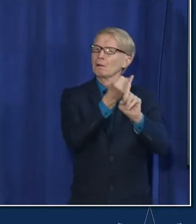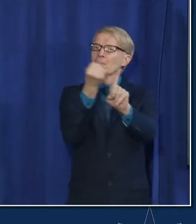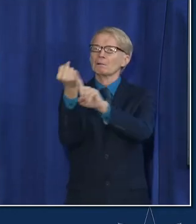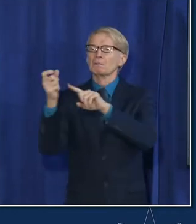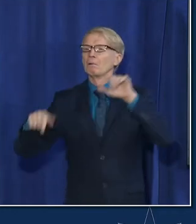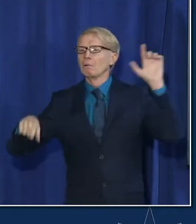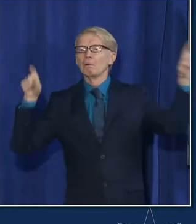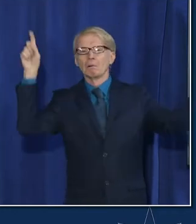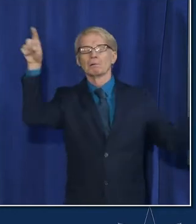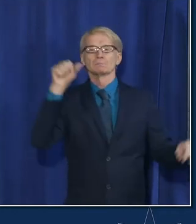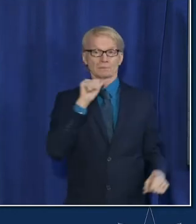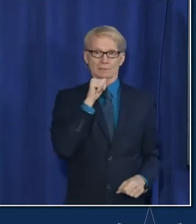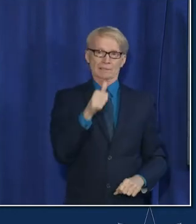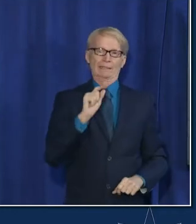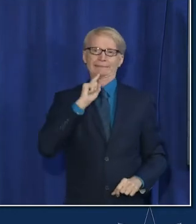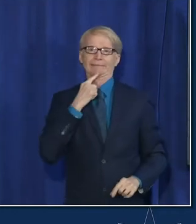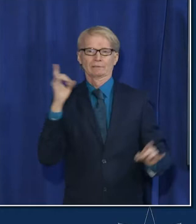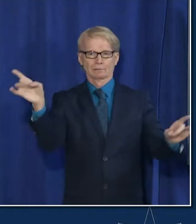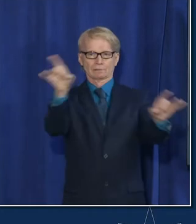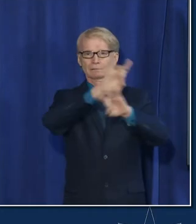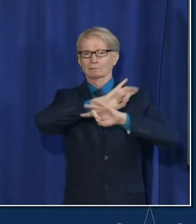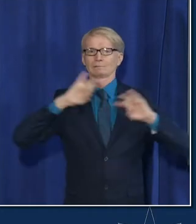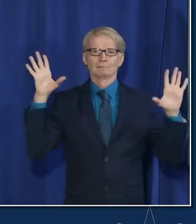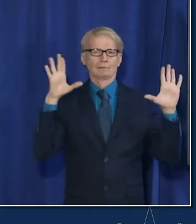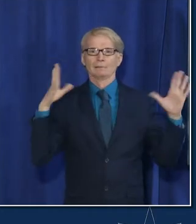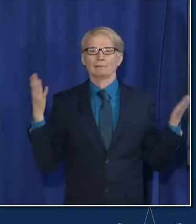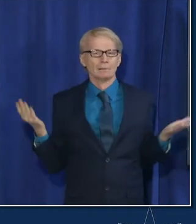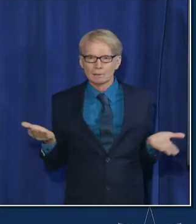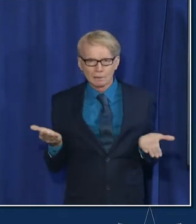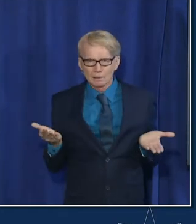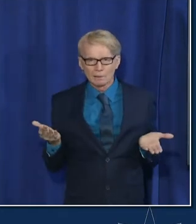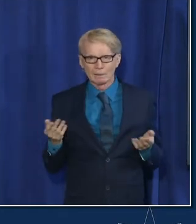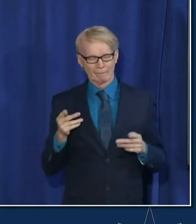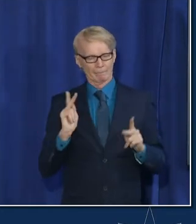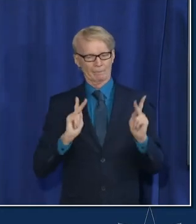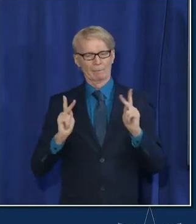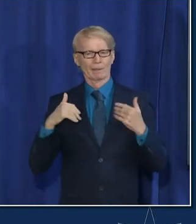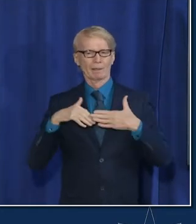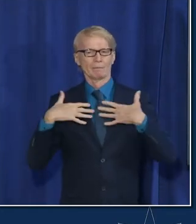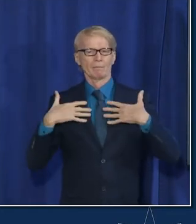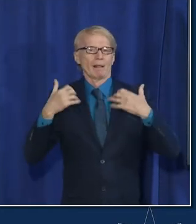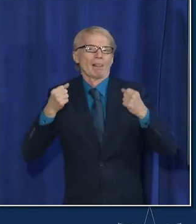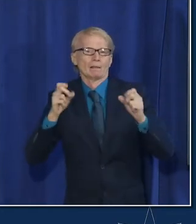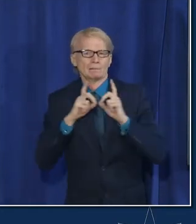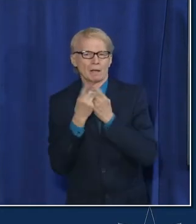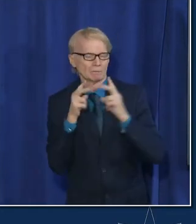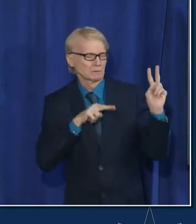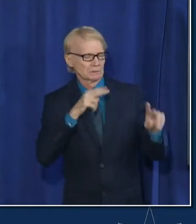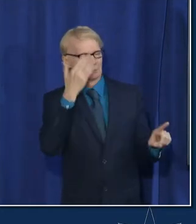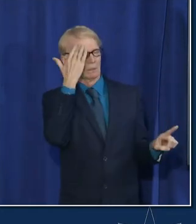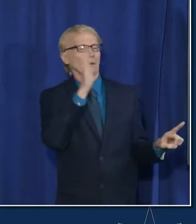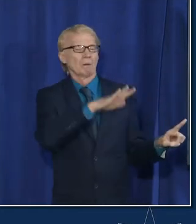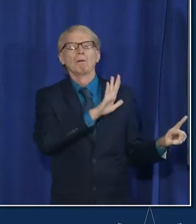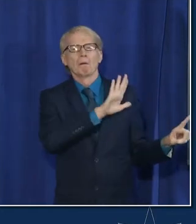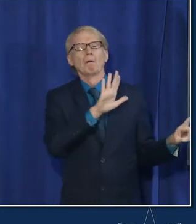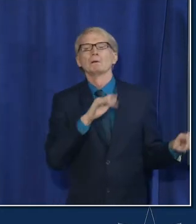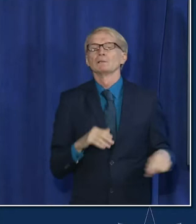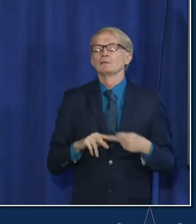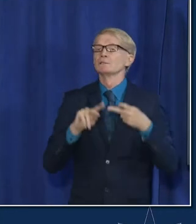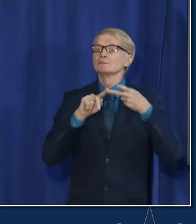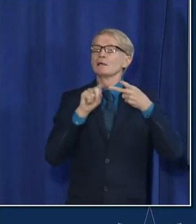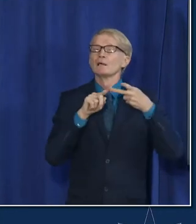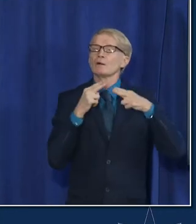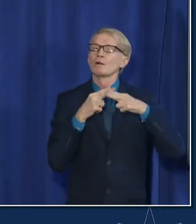but we don't necessarily know that it's bad from a public health perspective okay next level is a